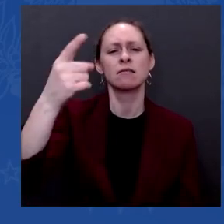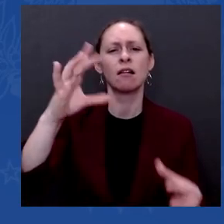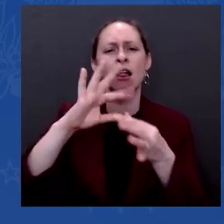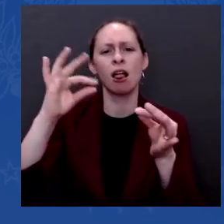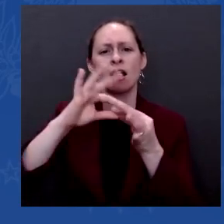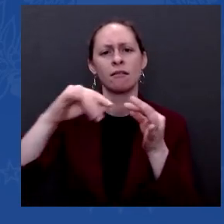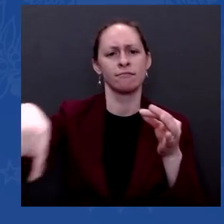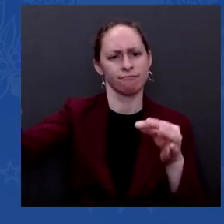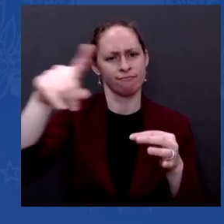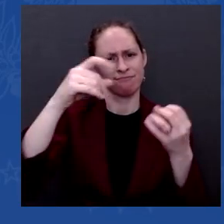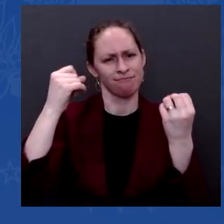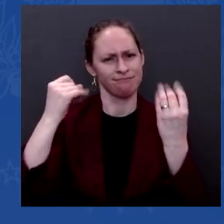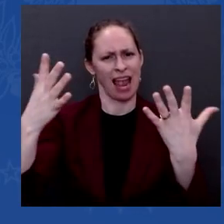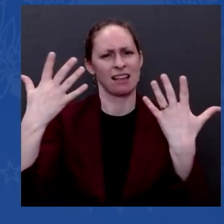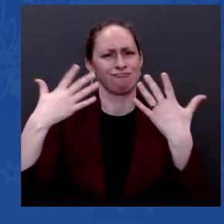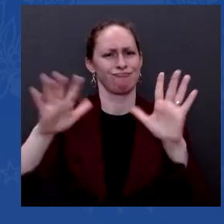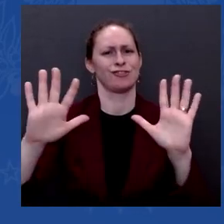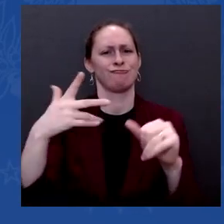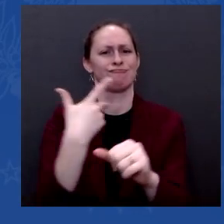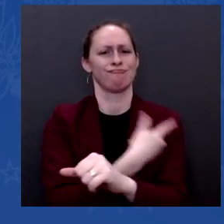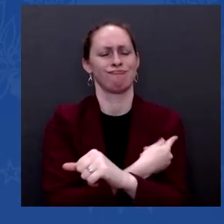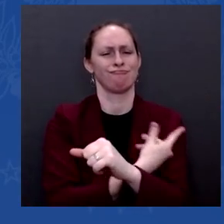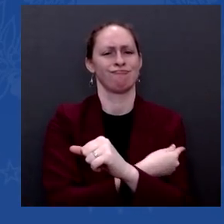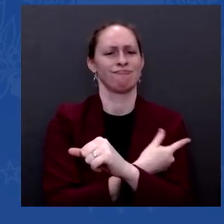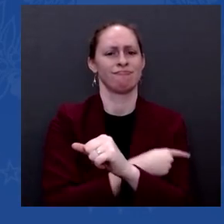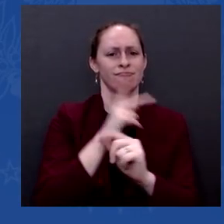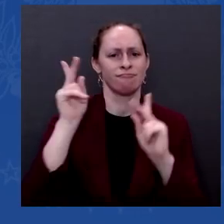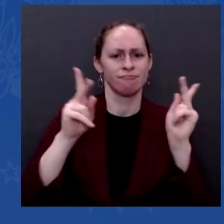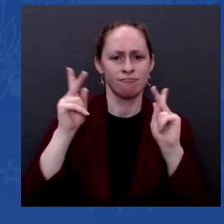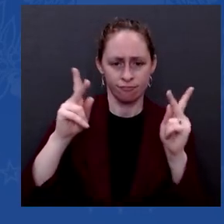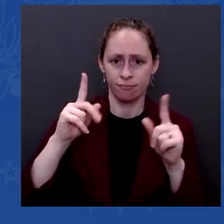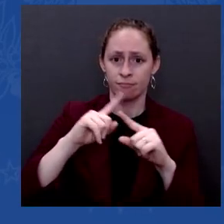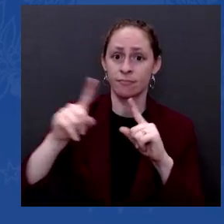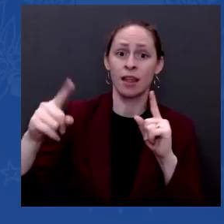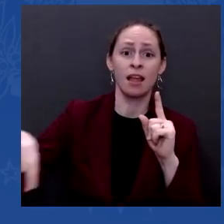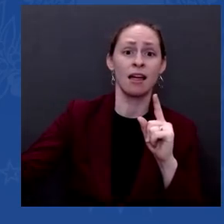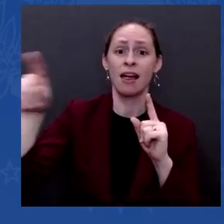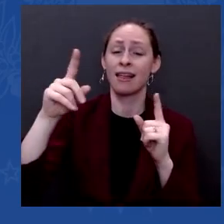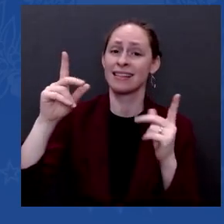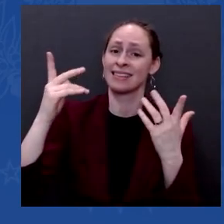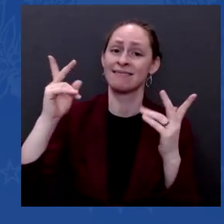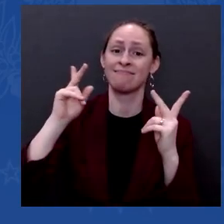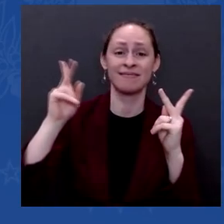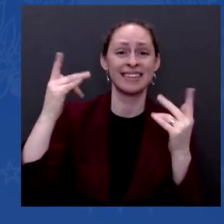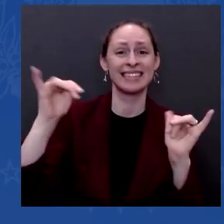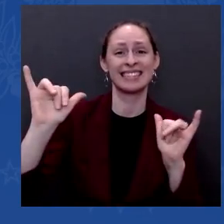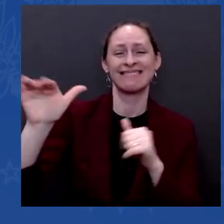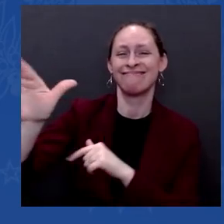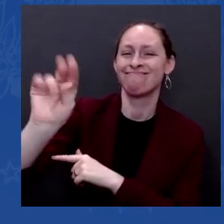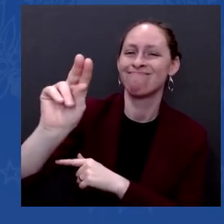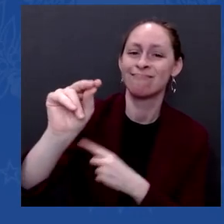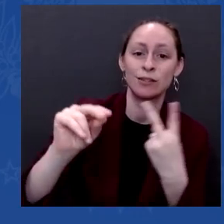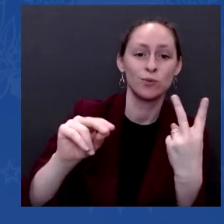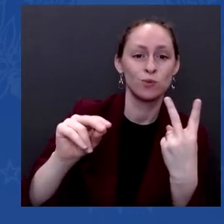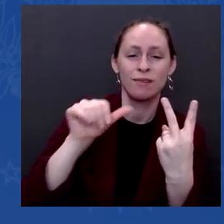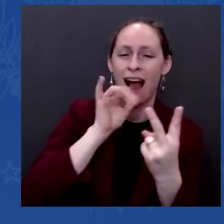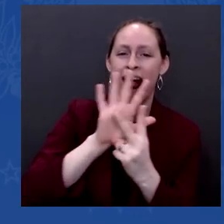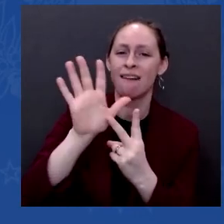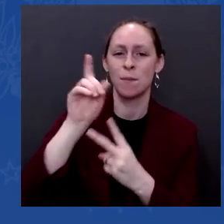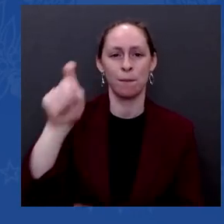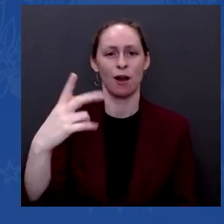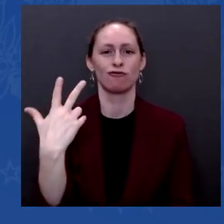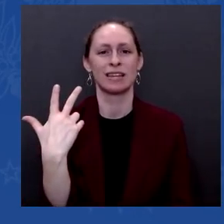unless they have that third shot, a booster. Why hasn't this White House changed the definition of fully vaccinated